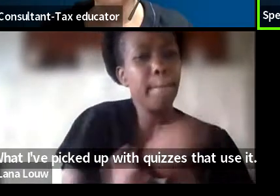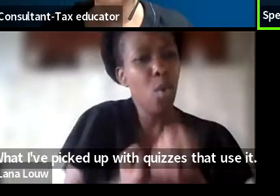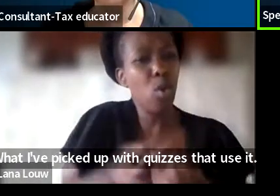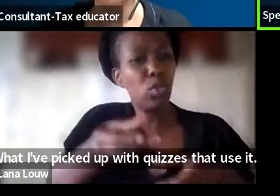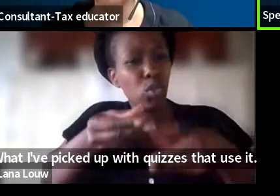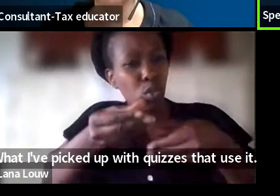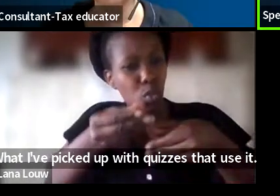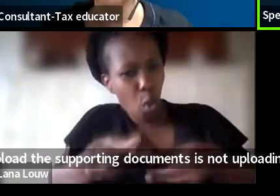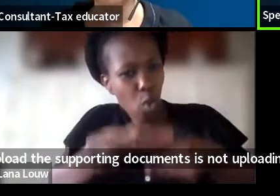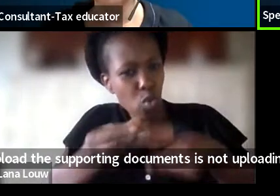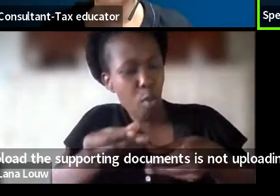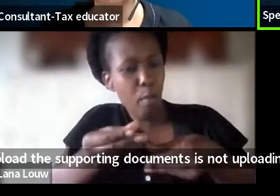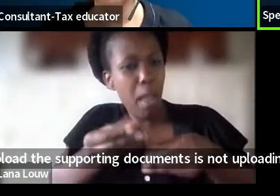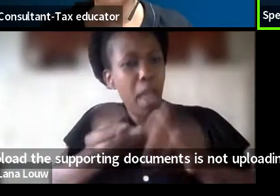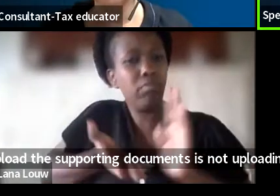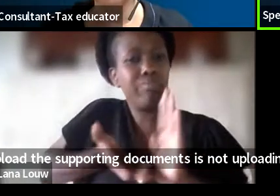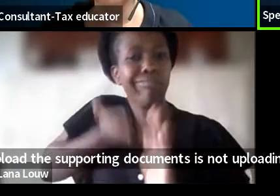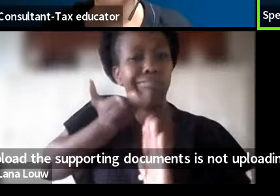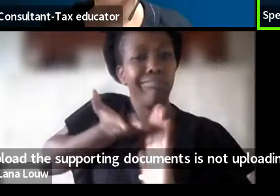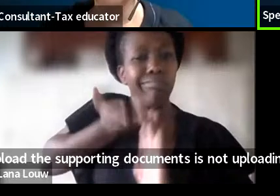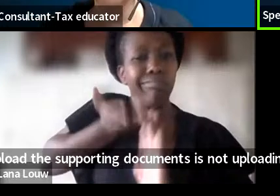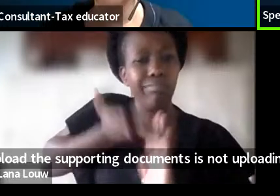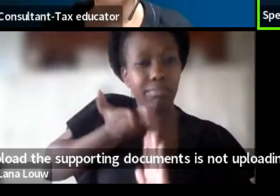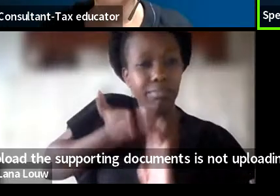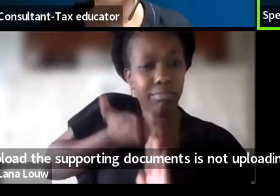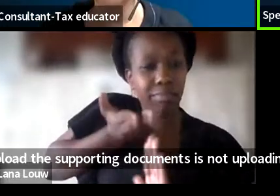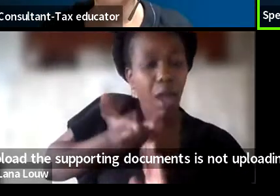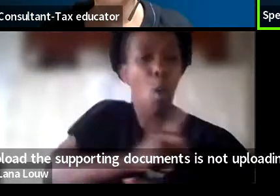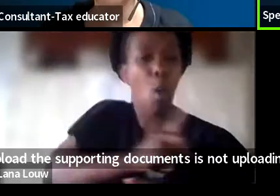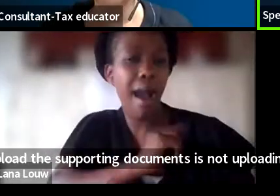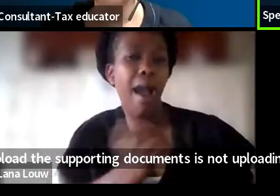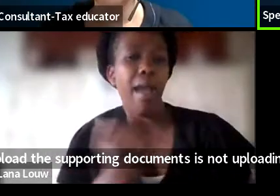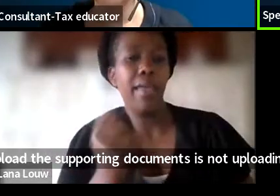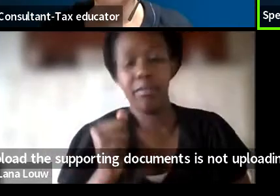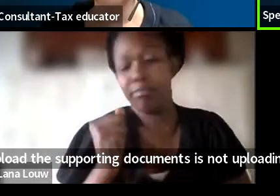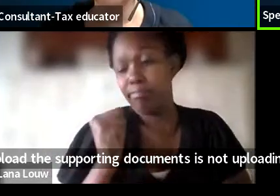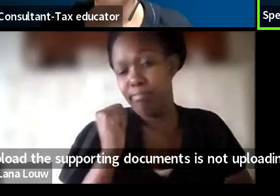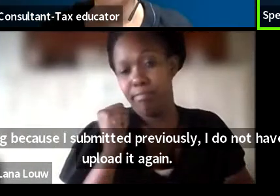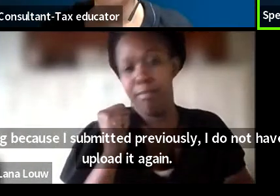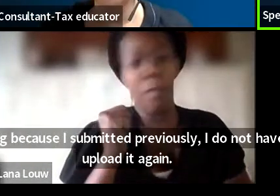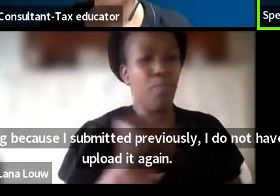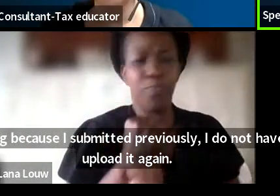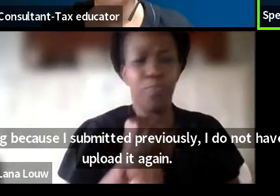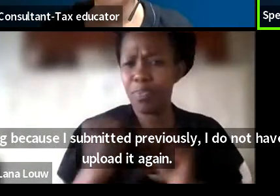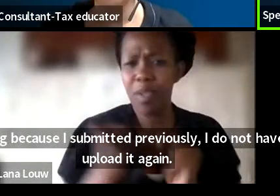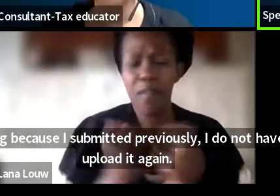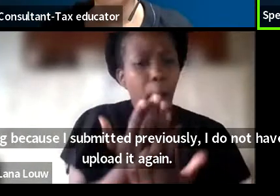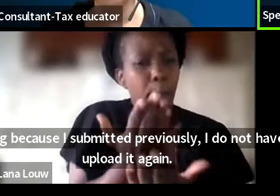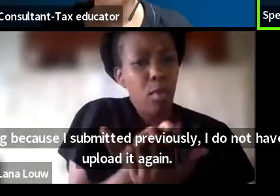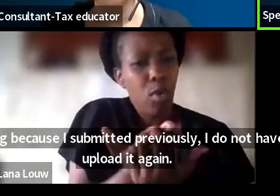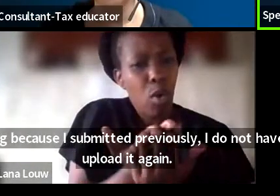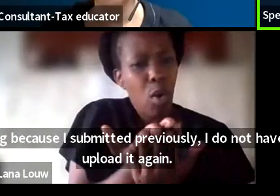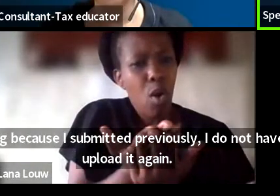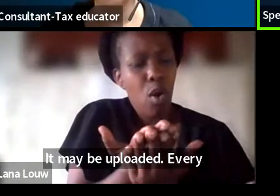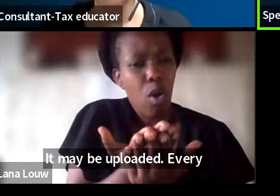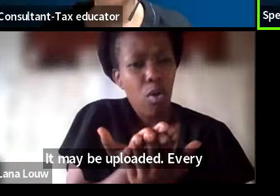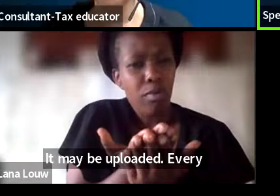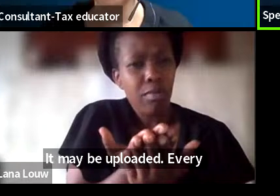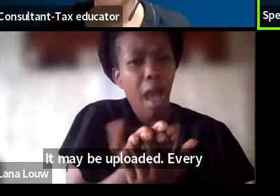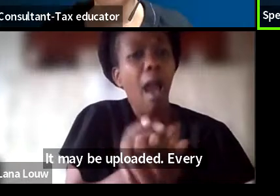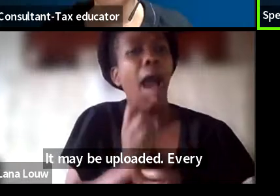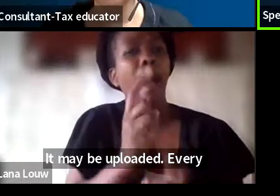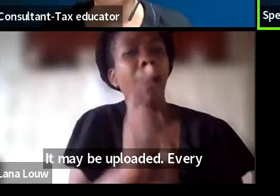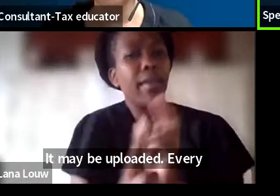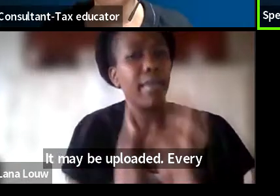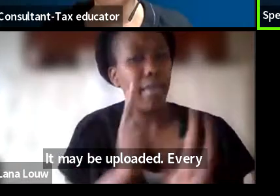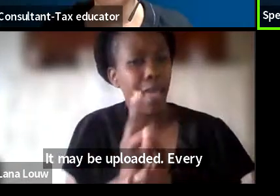because they've submitted previously, they do not have to upload it again. It must be uploaded every time you submit the tax directive.